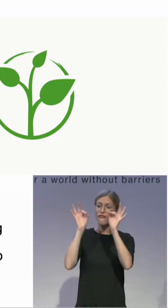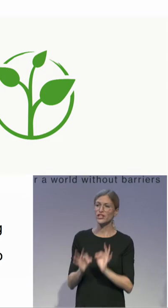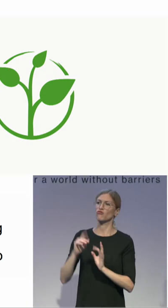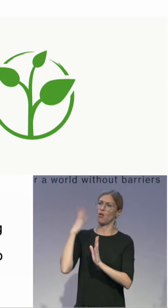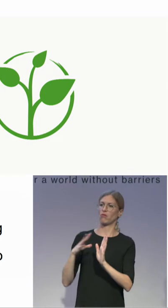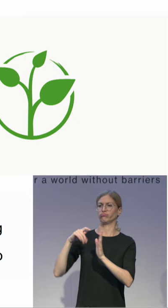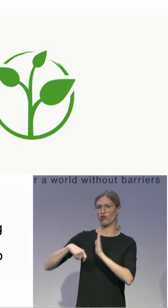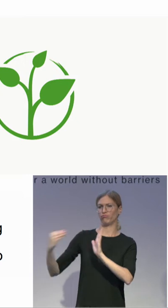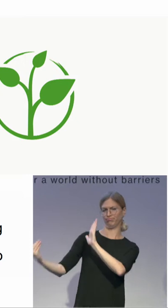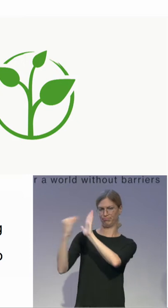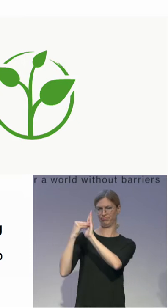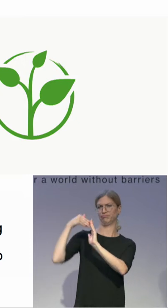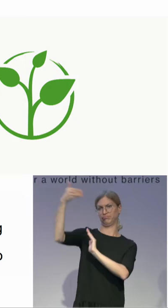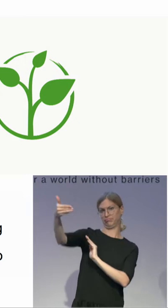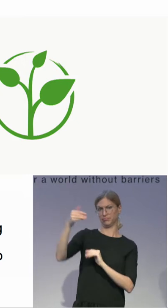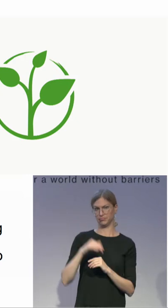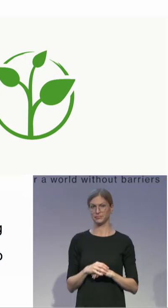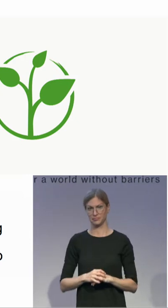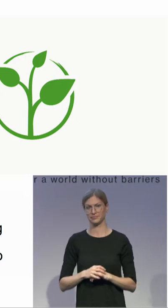Yeah, that's a short summary. Thank you.